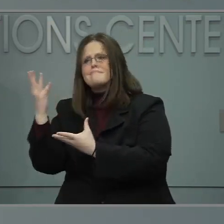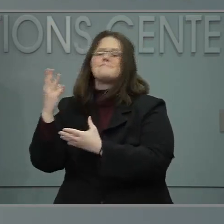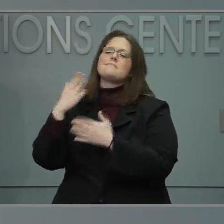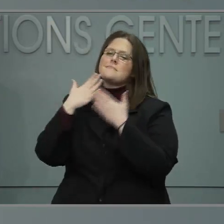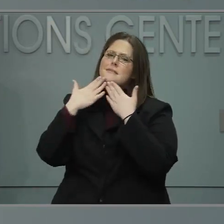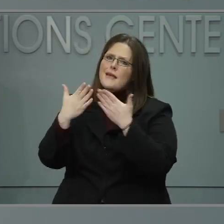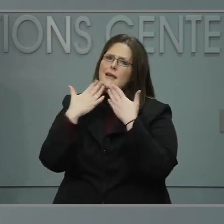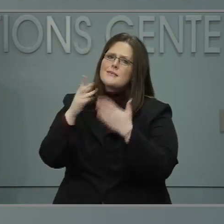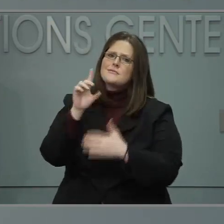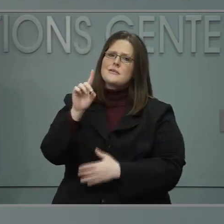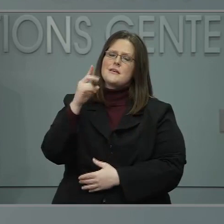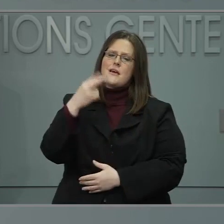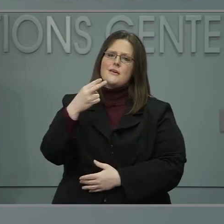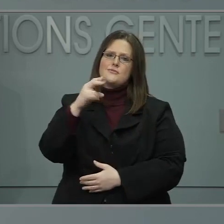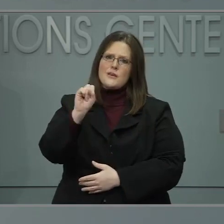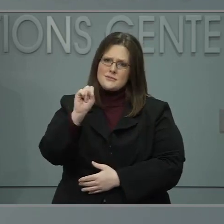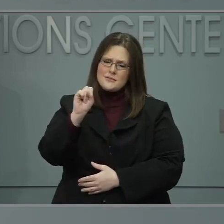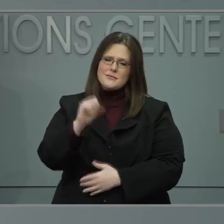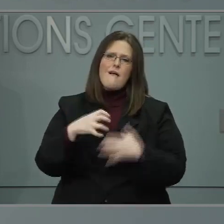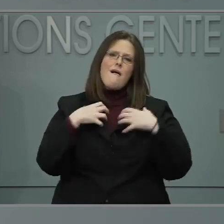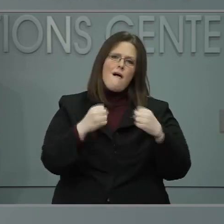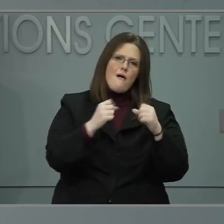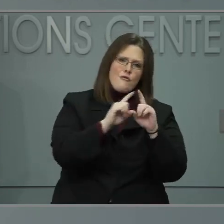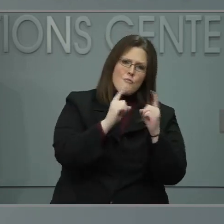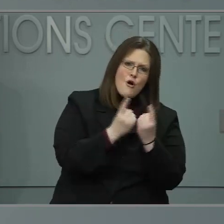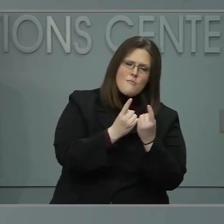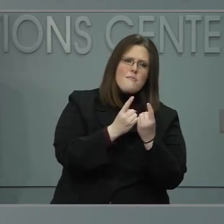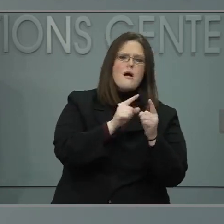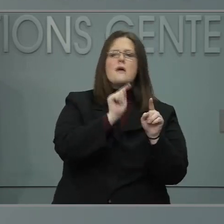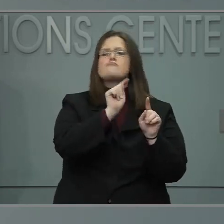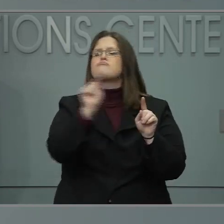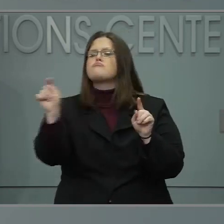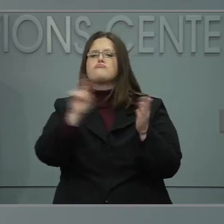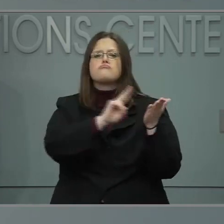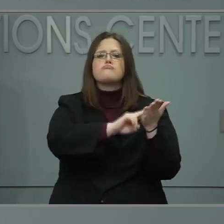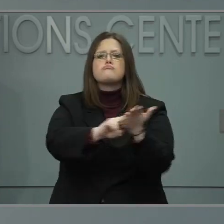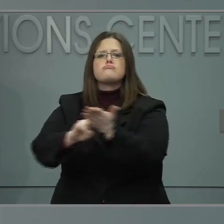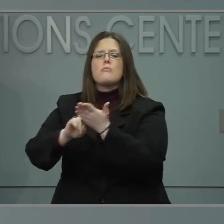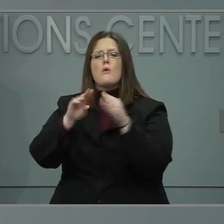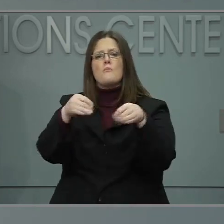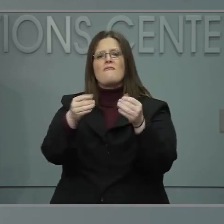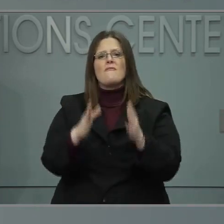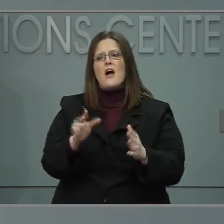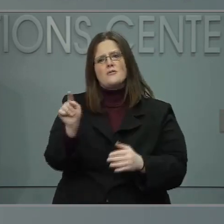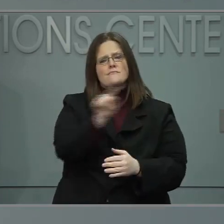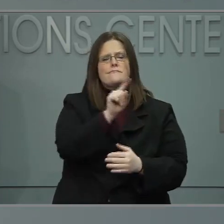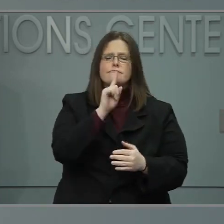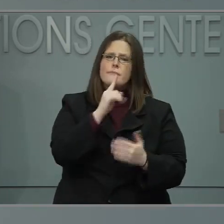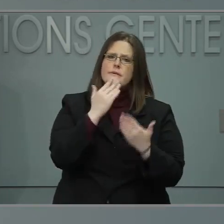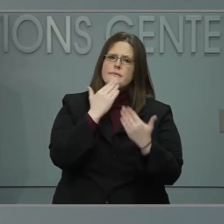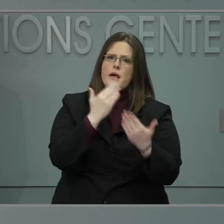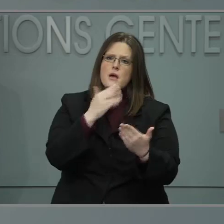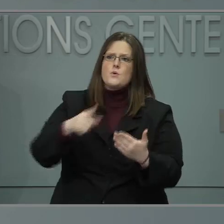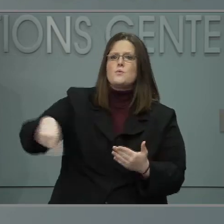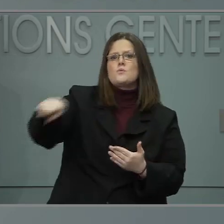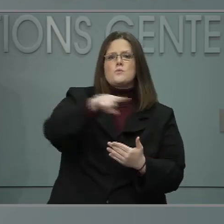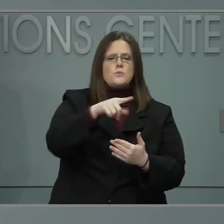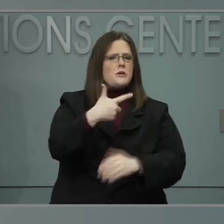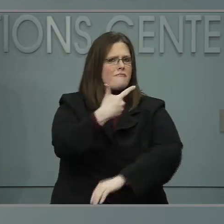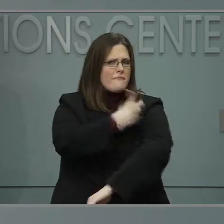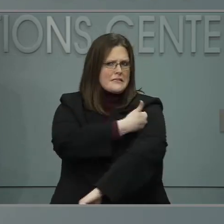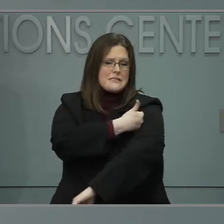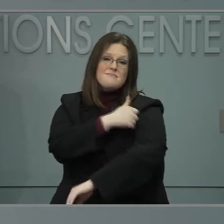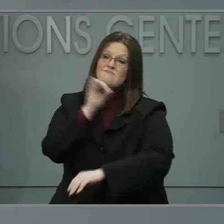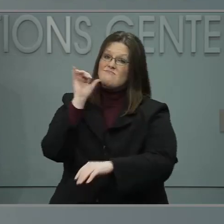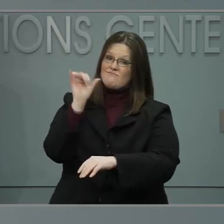providers across the state who are delivering this life saving vaccine as quickly as possible. Speed is